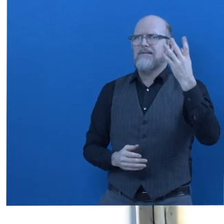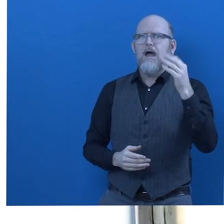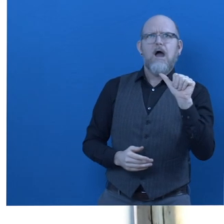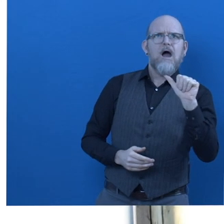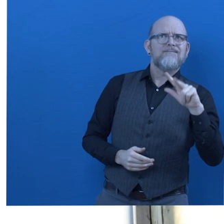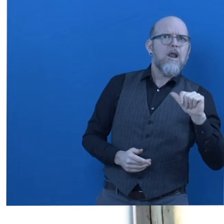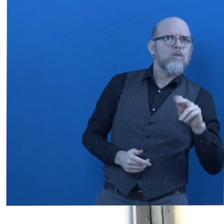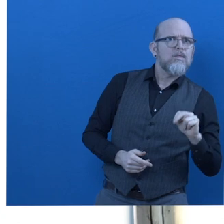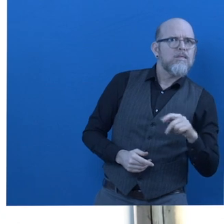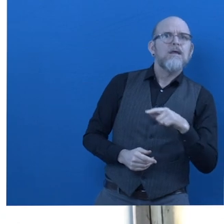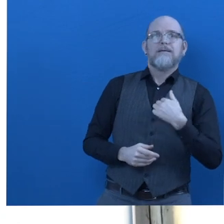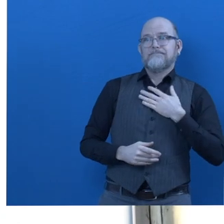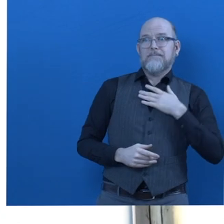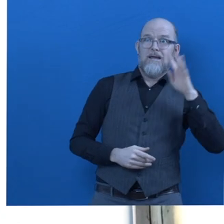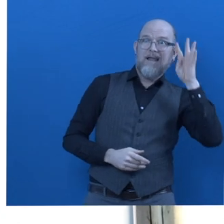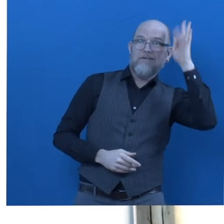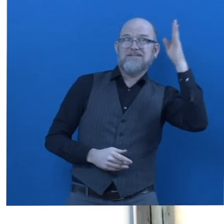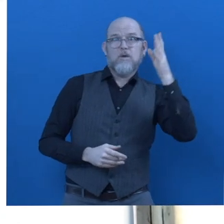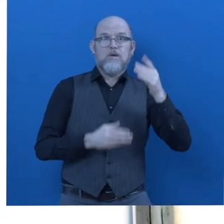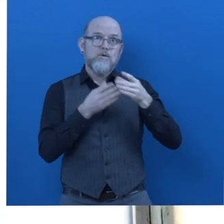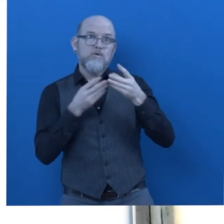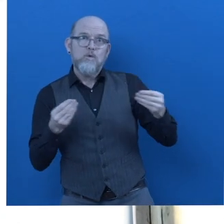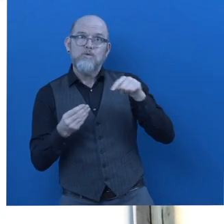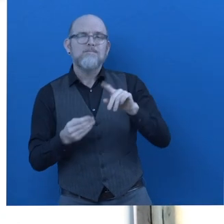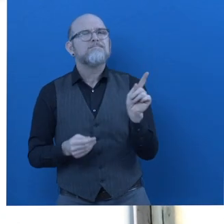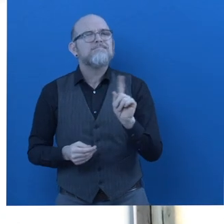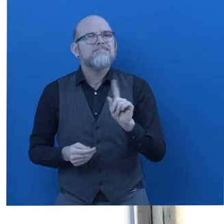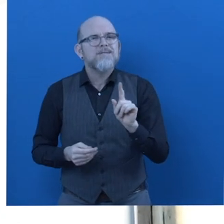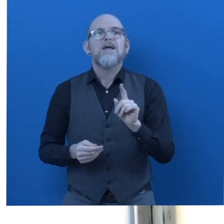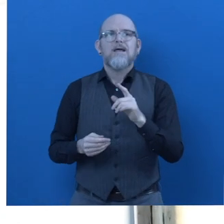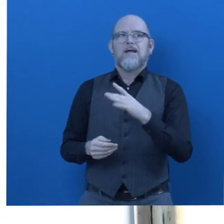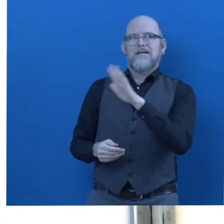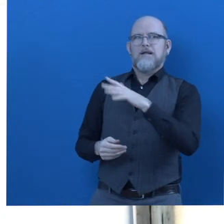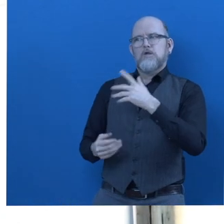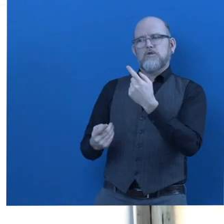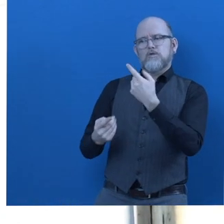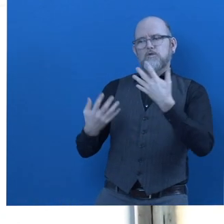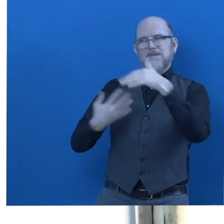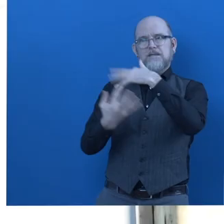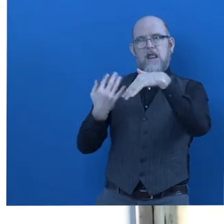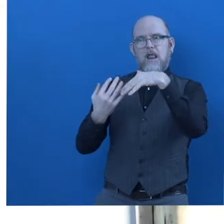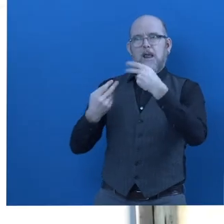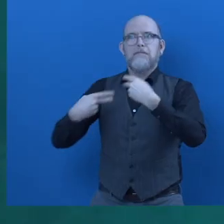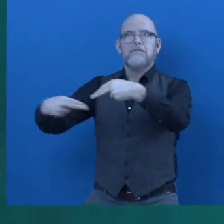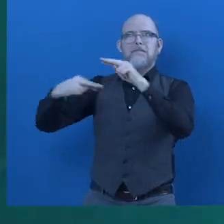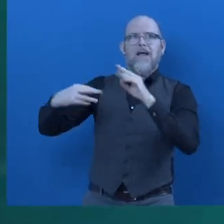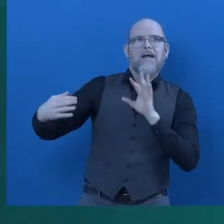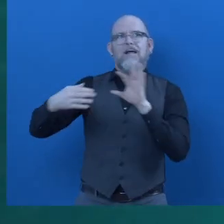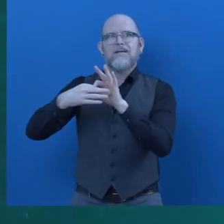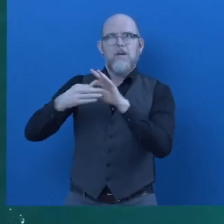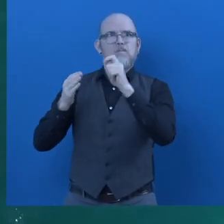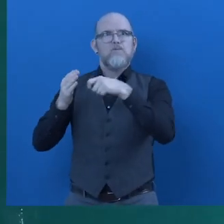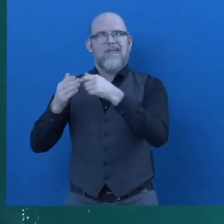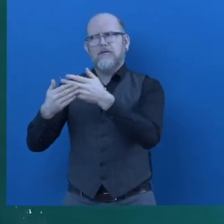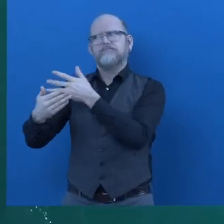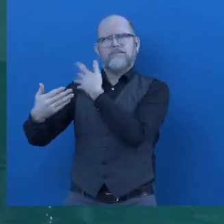Our innovation and our solution came from a social return on investment project that we did a number of years ago. We looked at